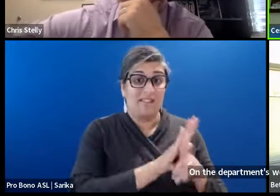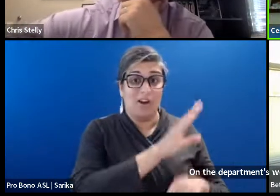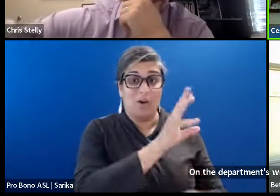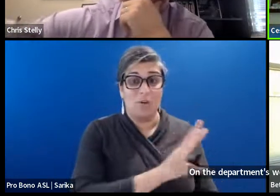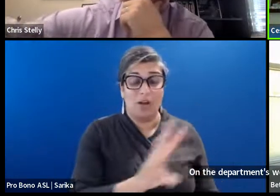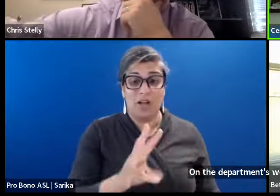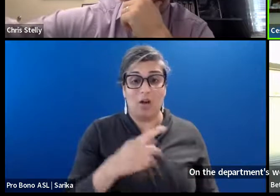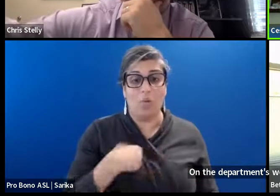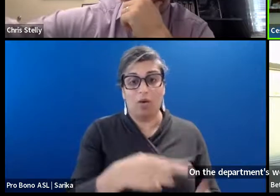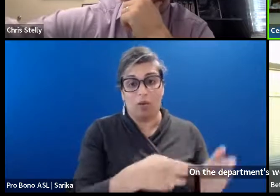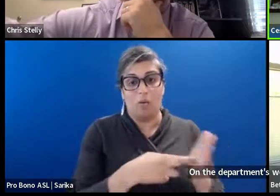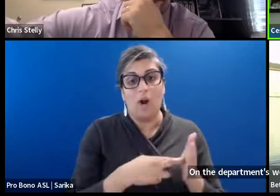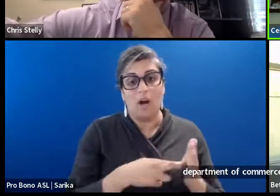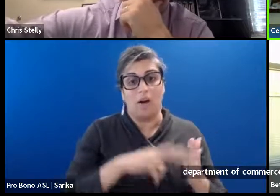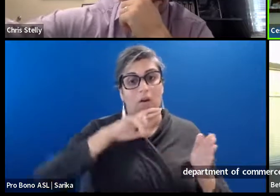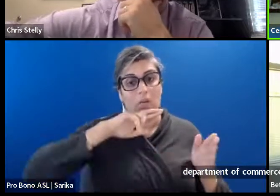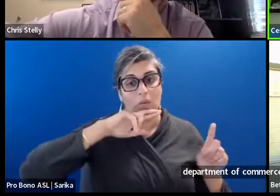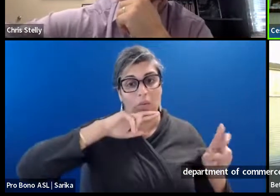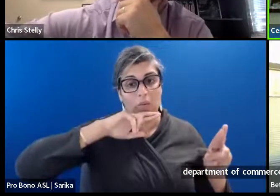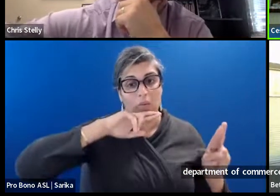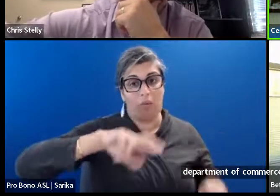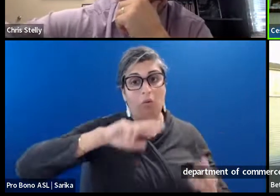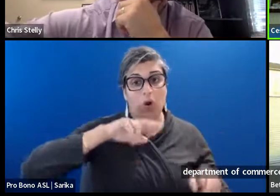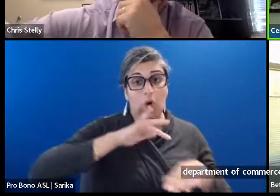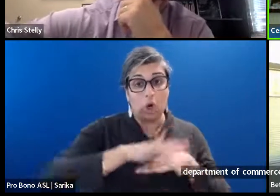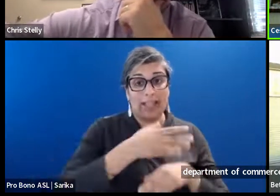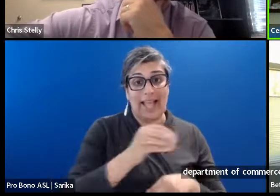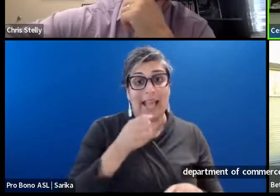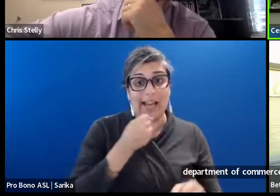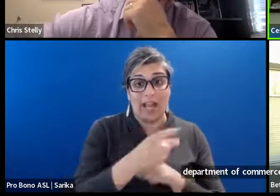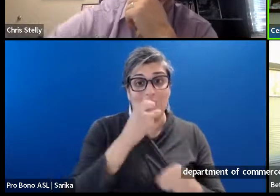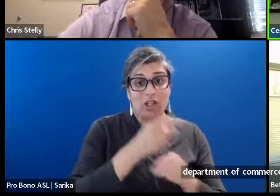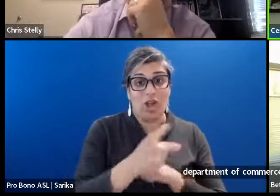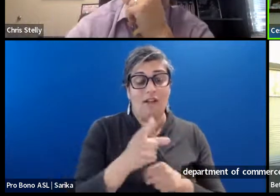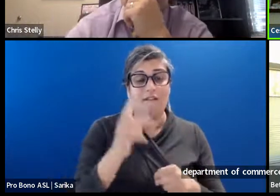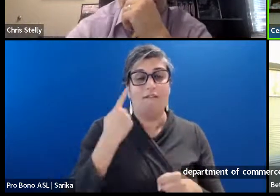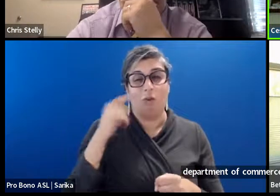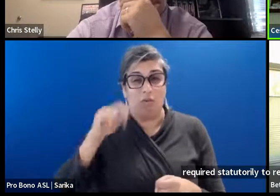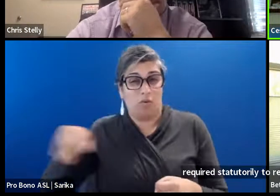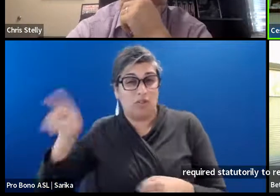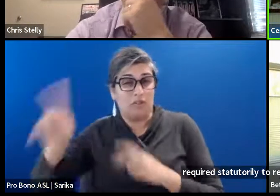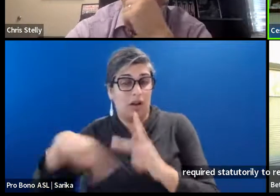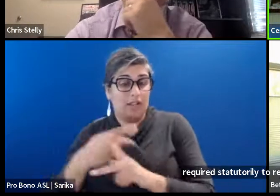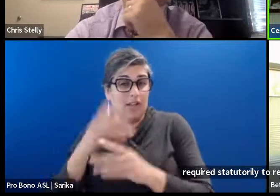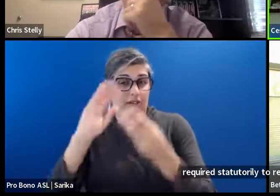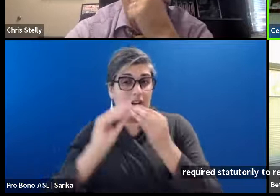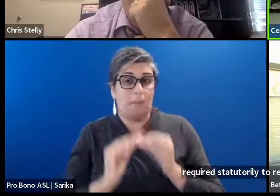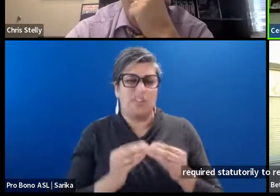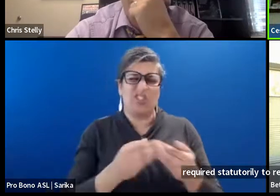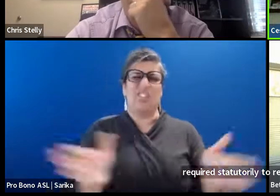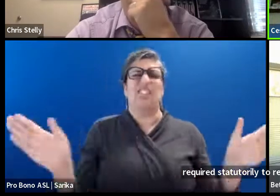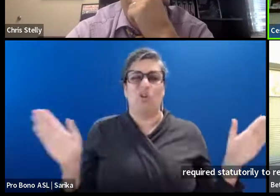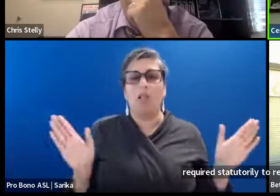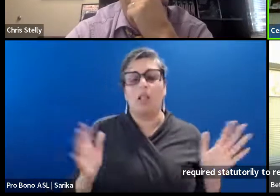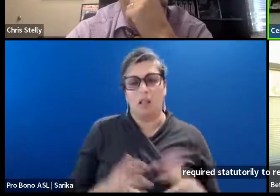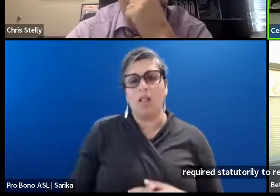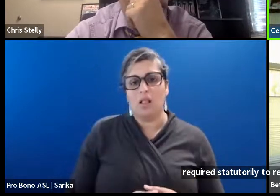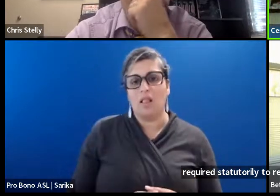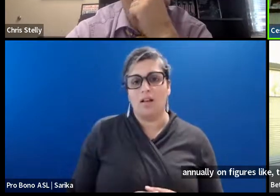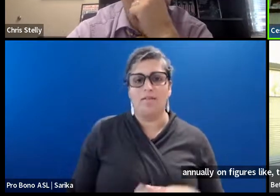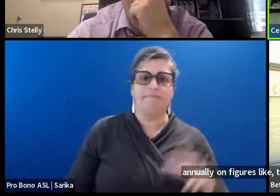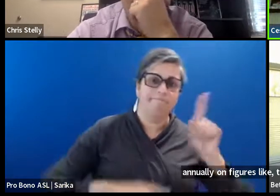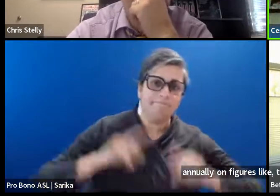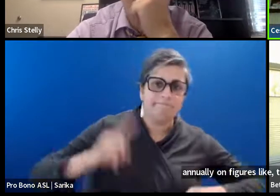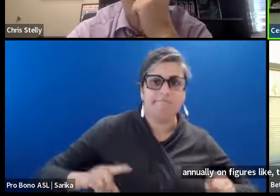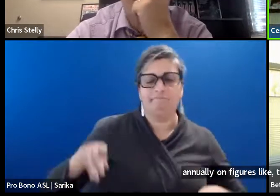statutorily to report quarterly and annually on, on figures like that, sort of general figures, uh, you know, diversity